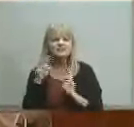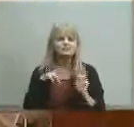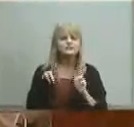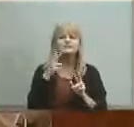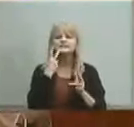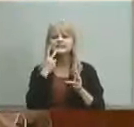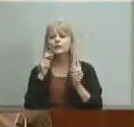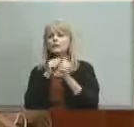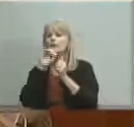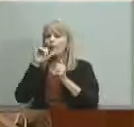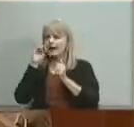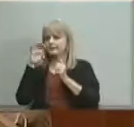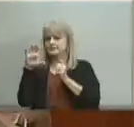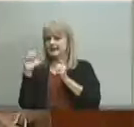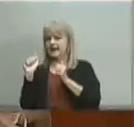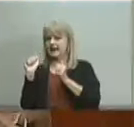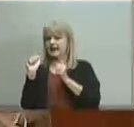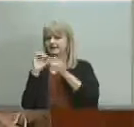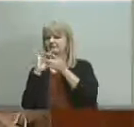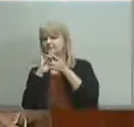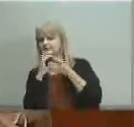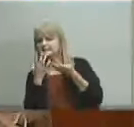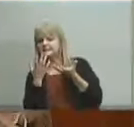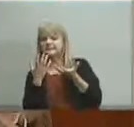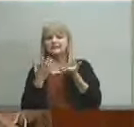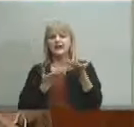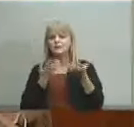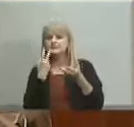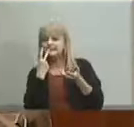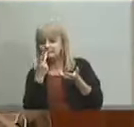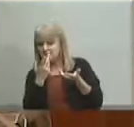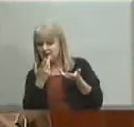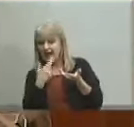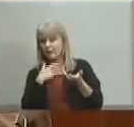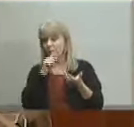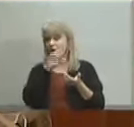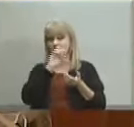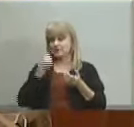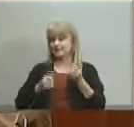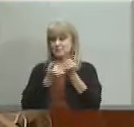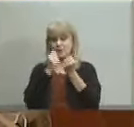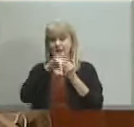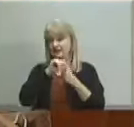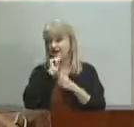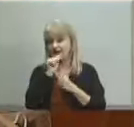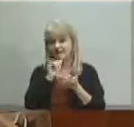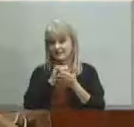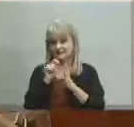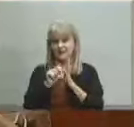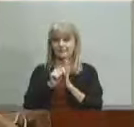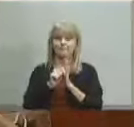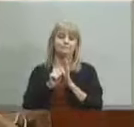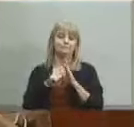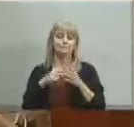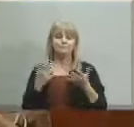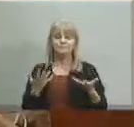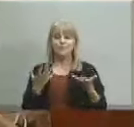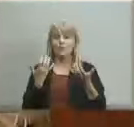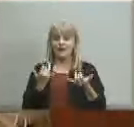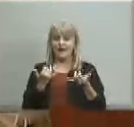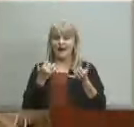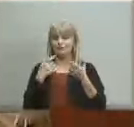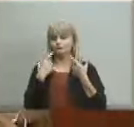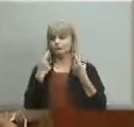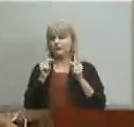I wasn't 100% in favor of it but I but that's that's moving right now and I was then I'm worried I'm trying to be